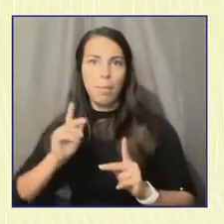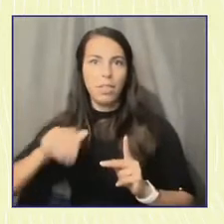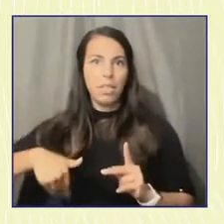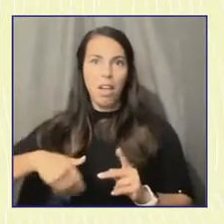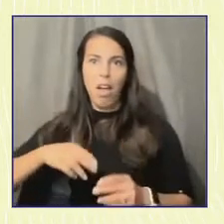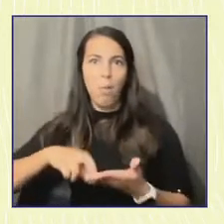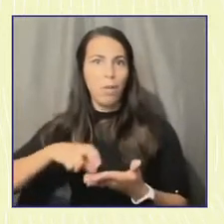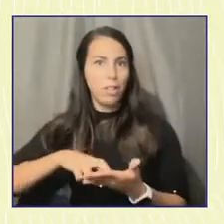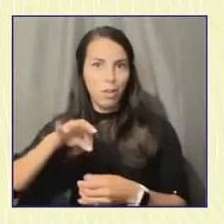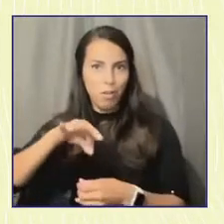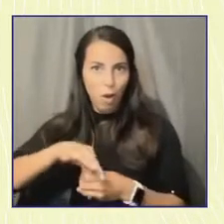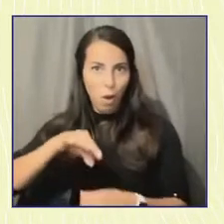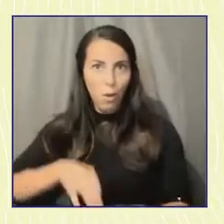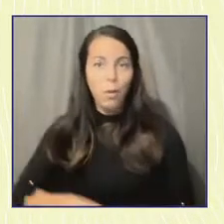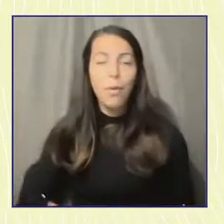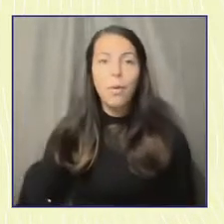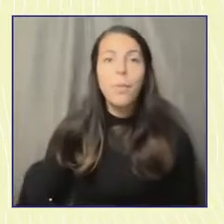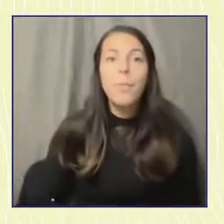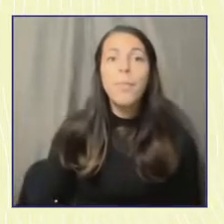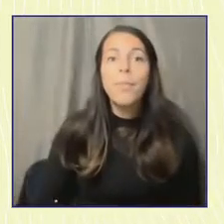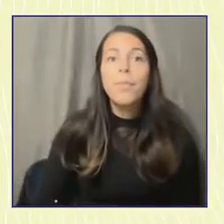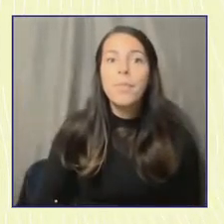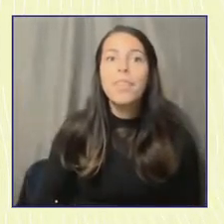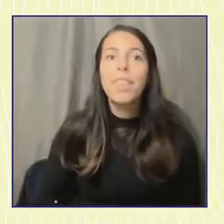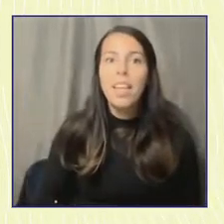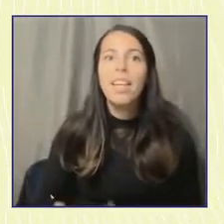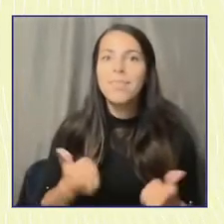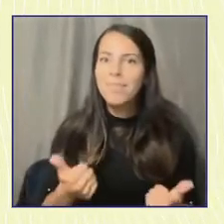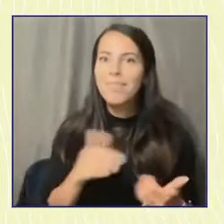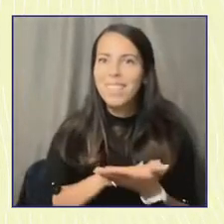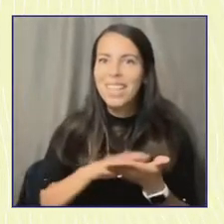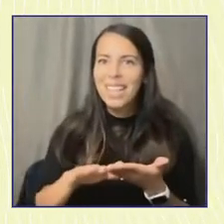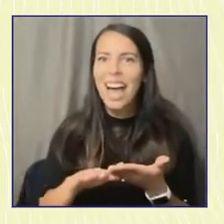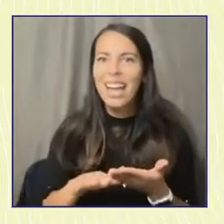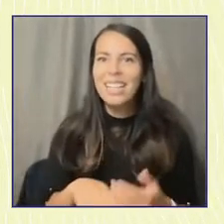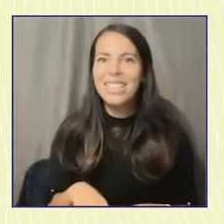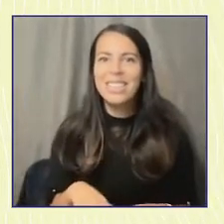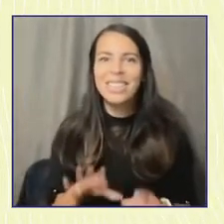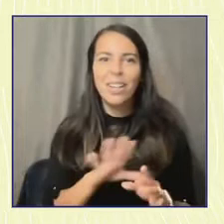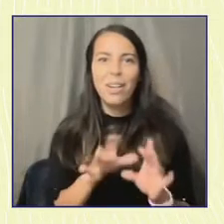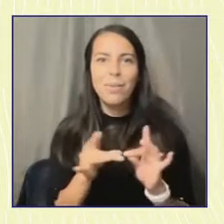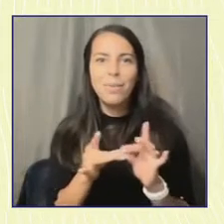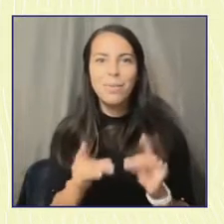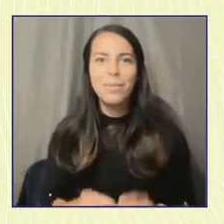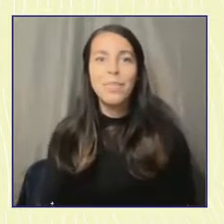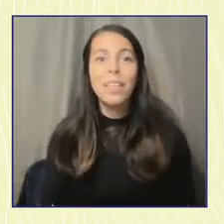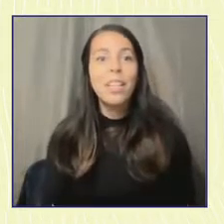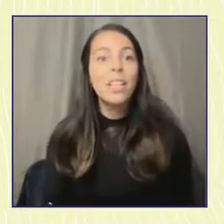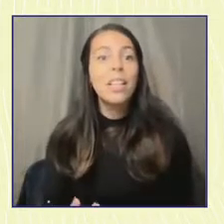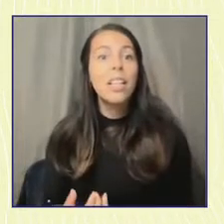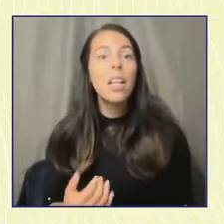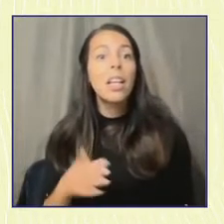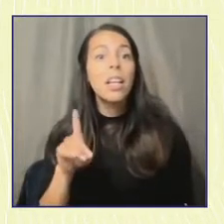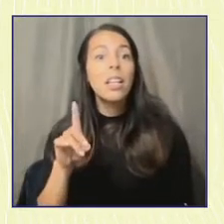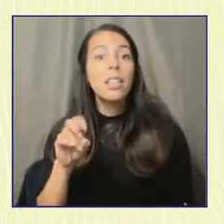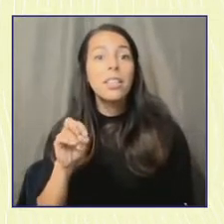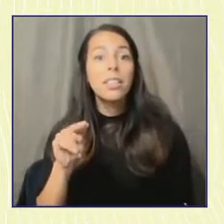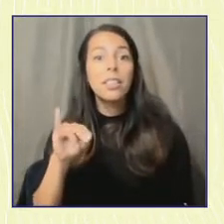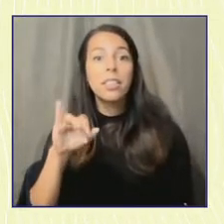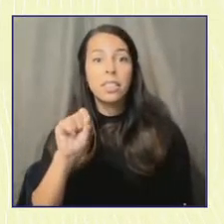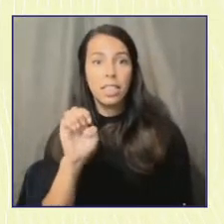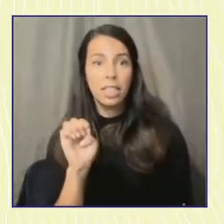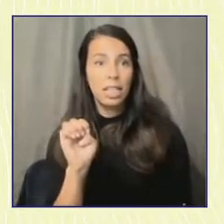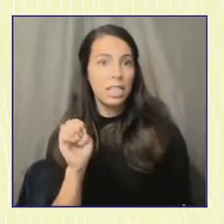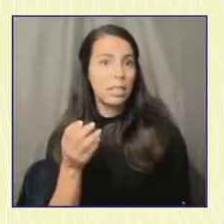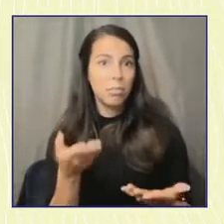Gigantic plus one to everything both of you said. That was amazing. I wanted to take a second, Denise, to reflect on our